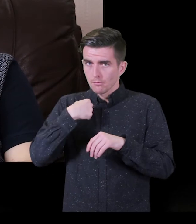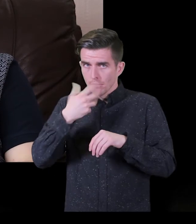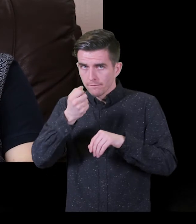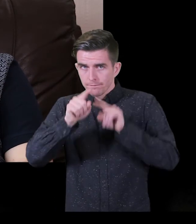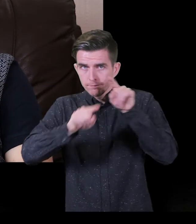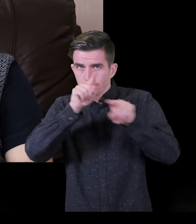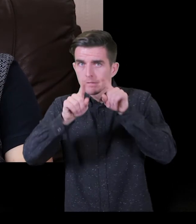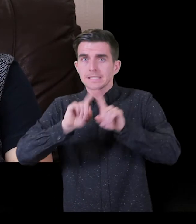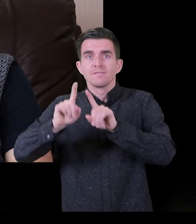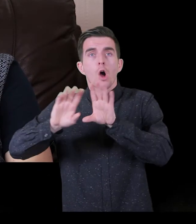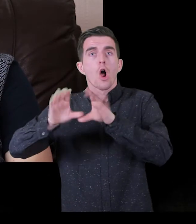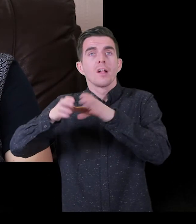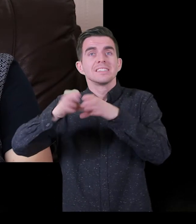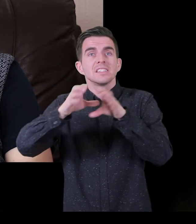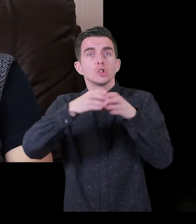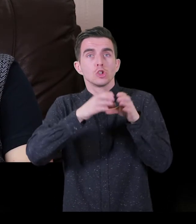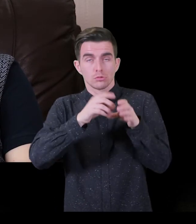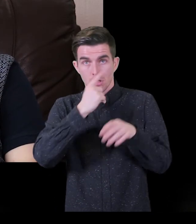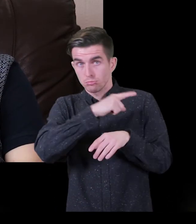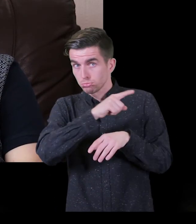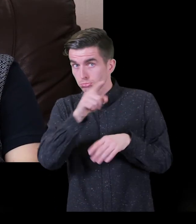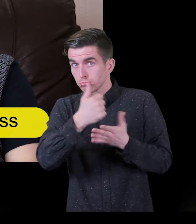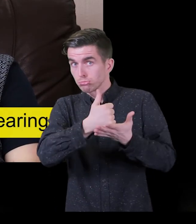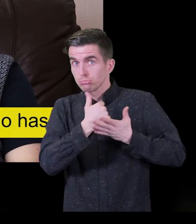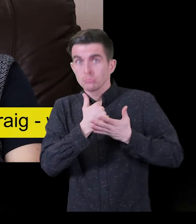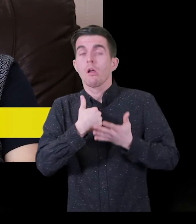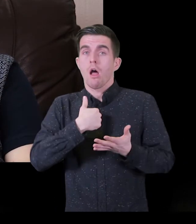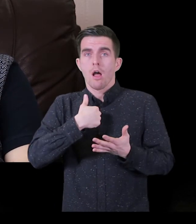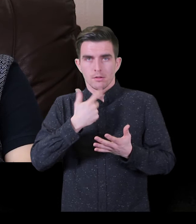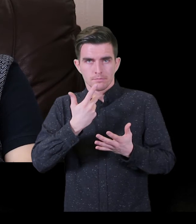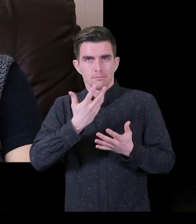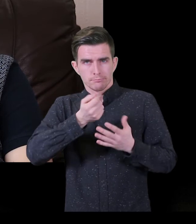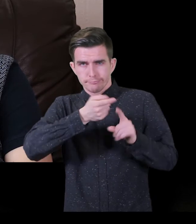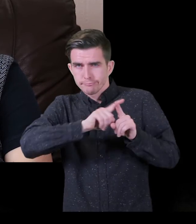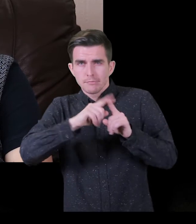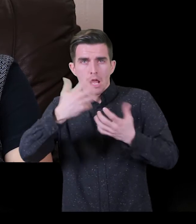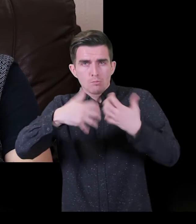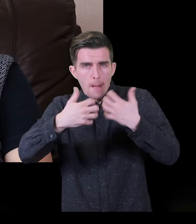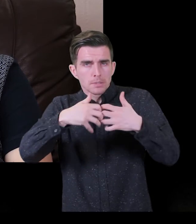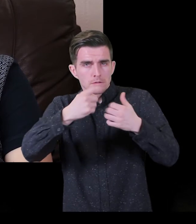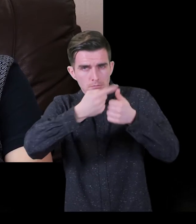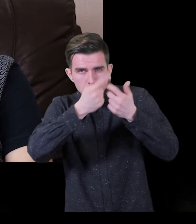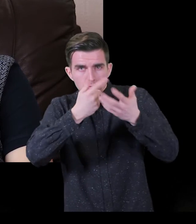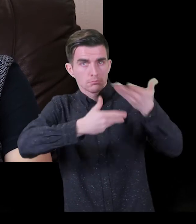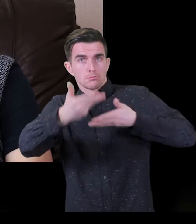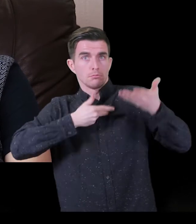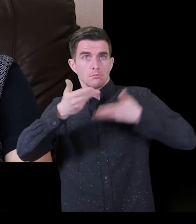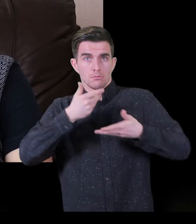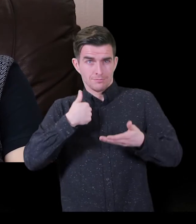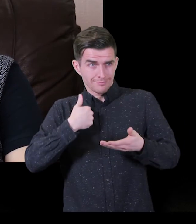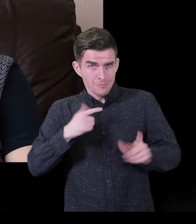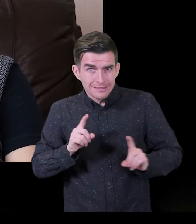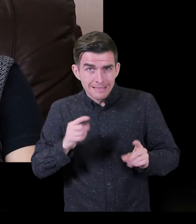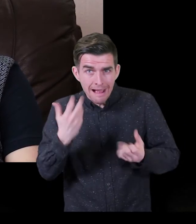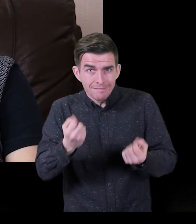They pointed me towards different organisations that could potentially help me. They stored a lot of equipment for me, things that I would